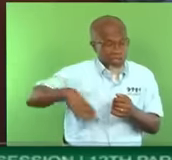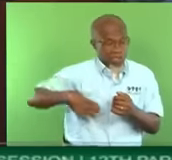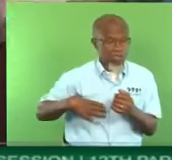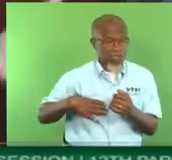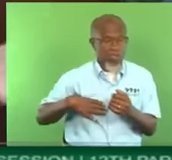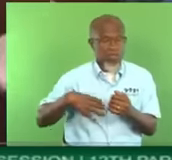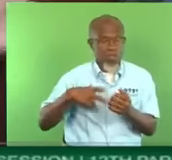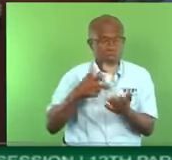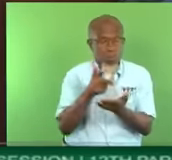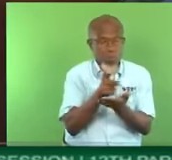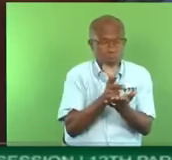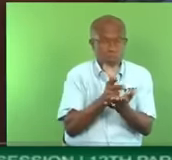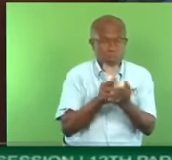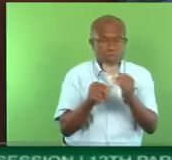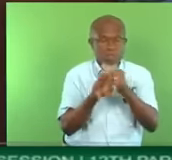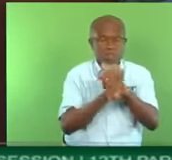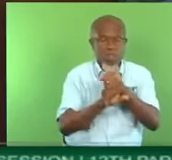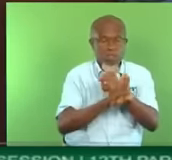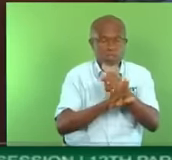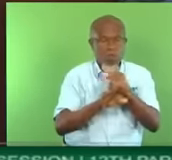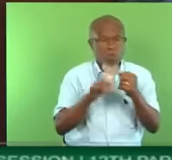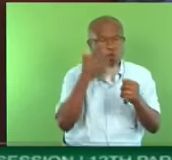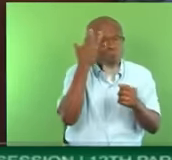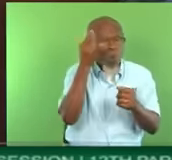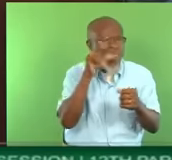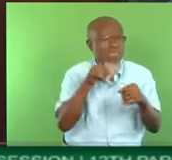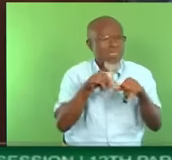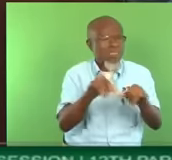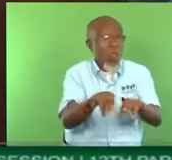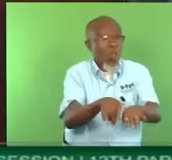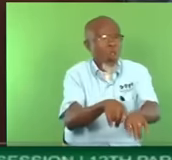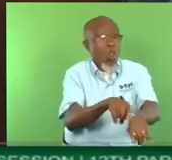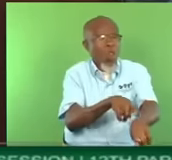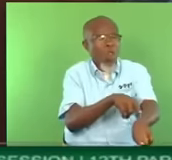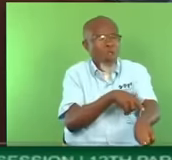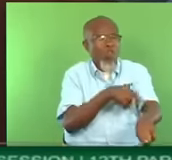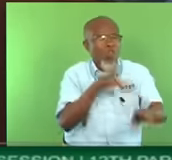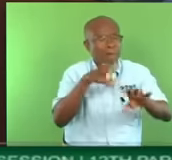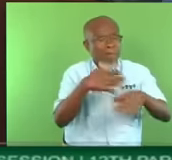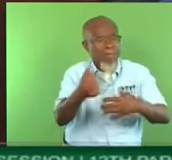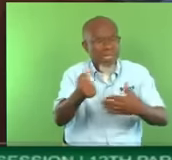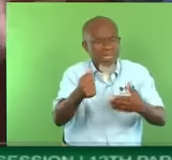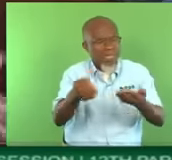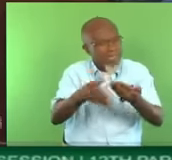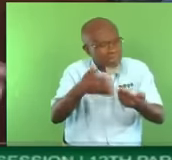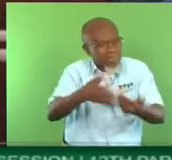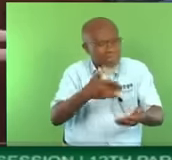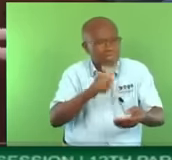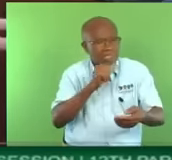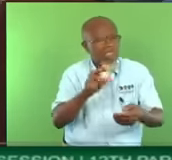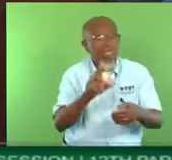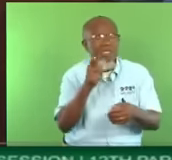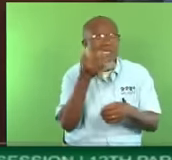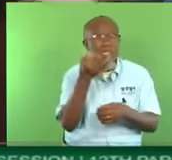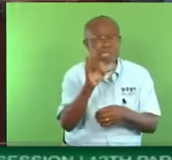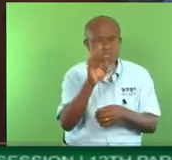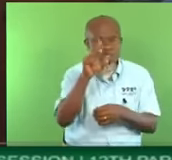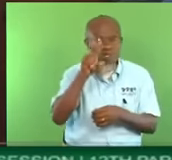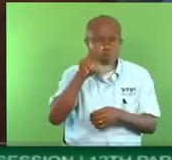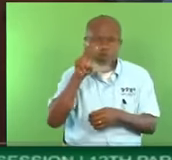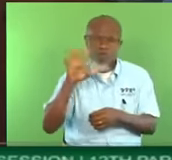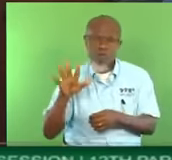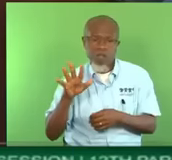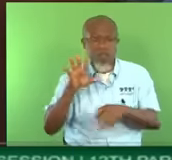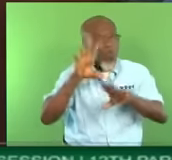this taking so long? Something like scanners. You could purchase those things now easily. This is not 1925. You could purchase